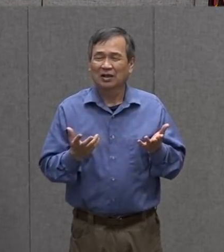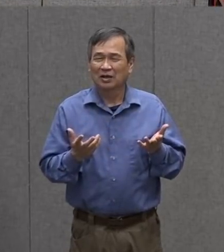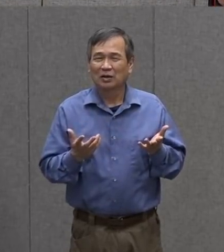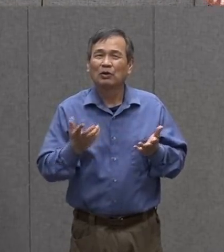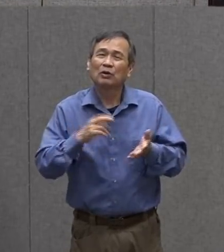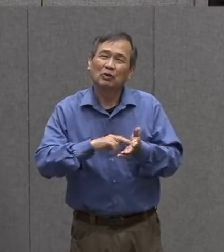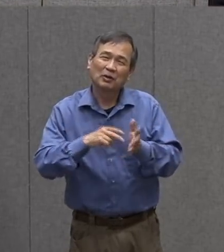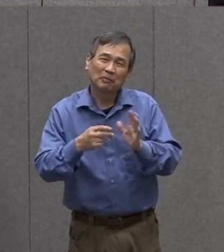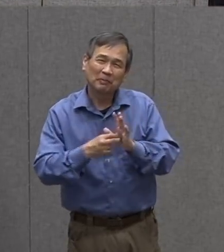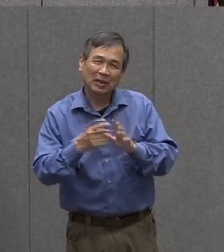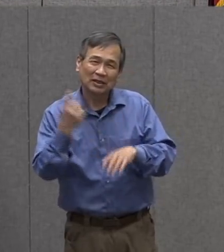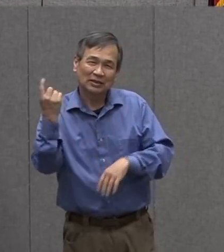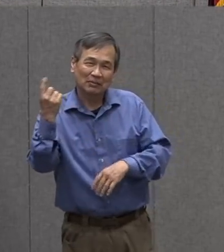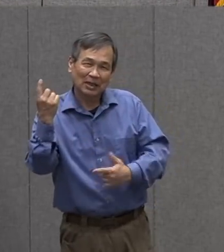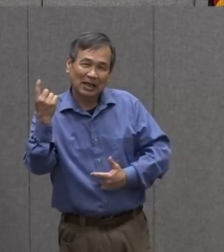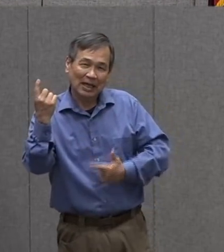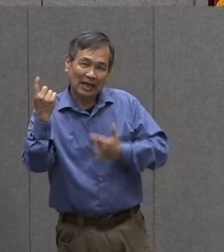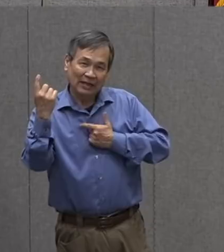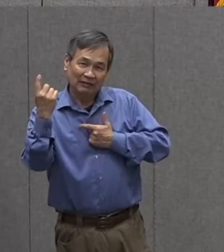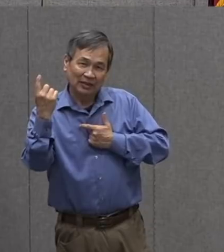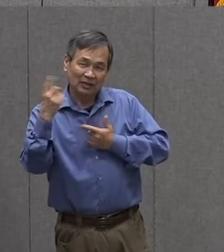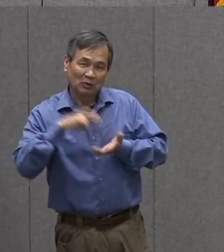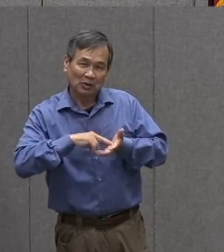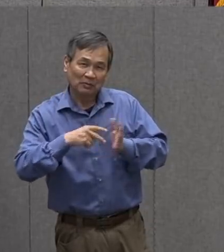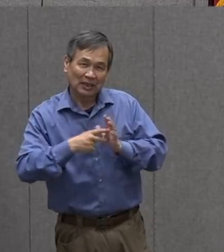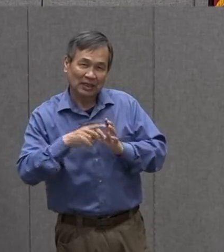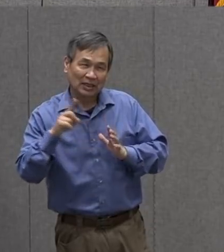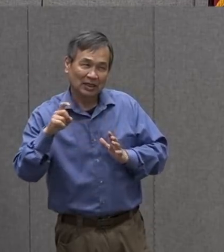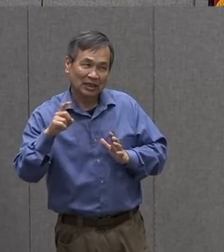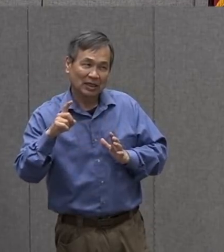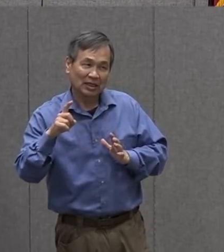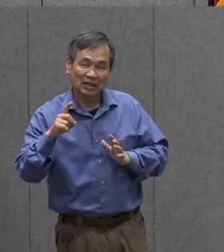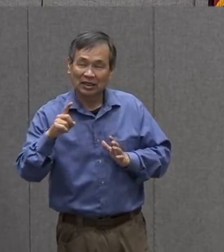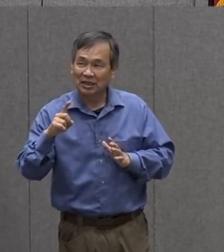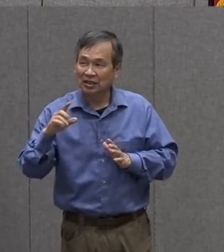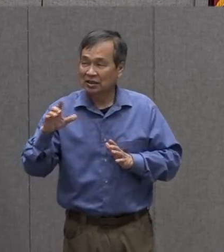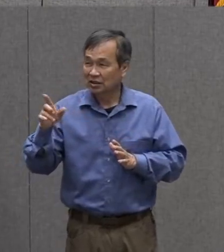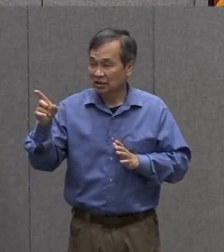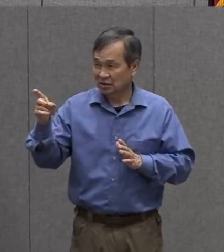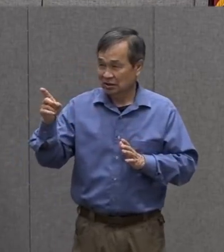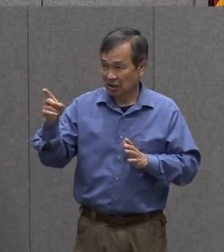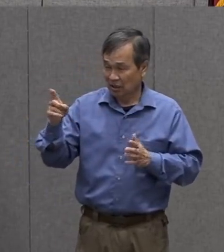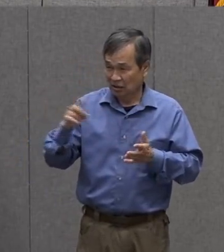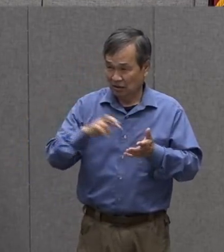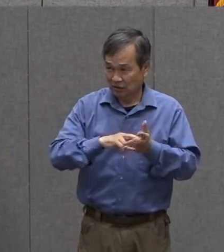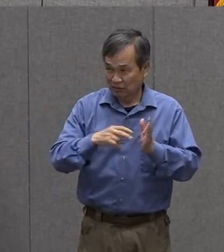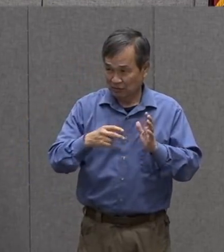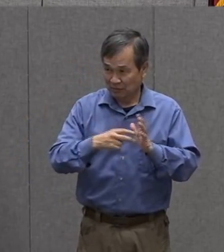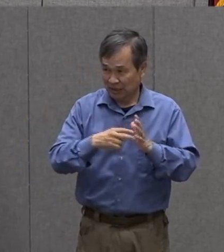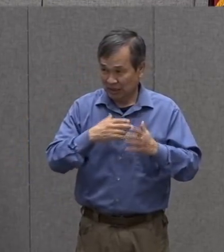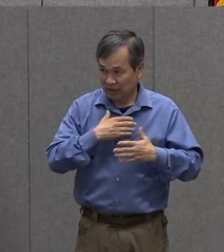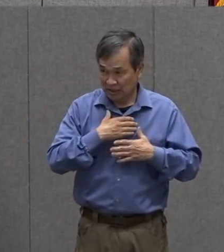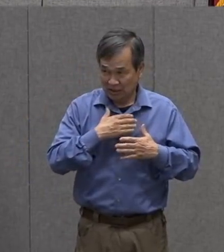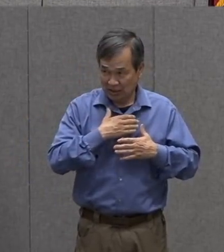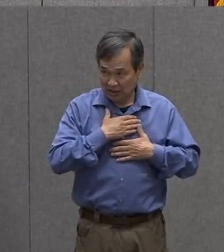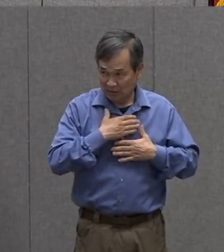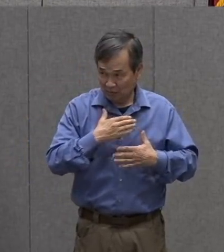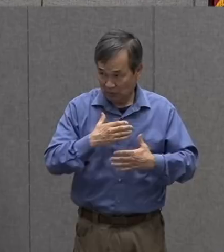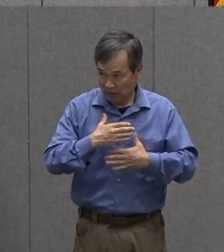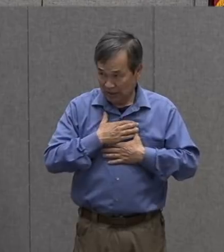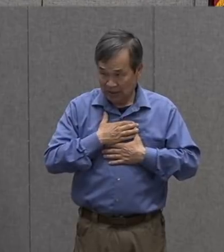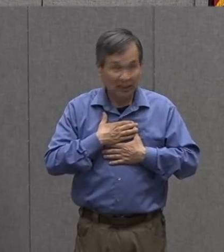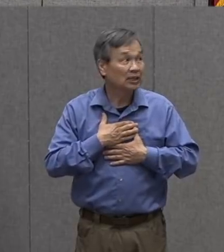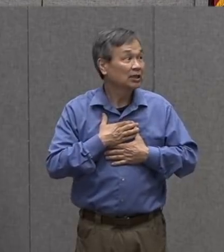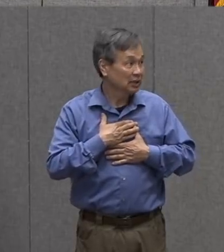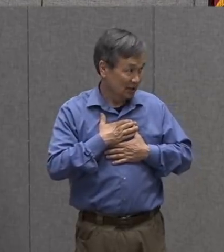girls if it's living this living is breathing this living thing is breathing okay